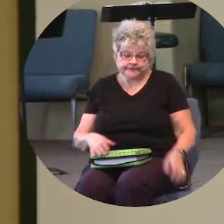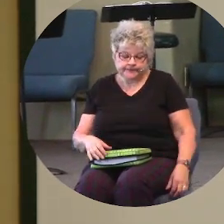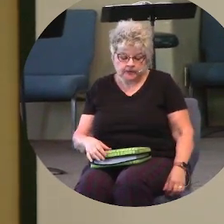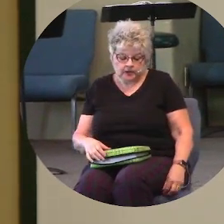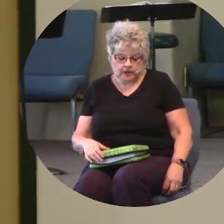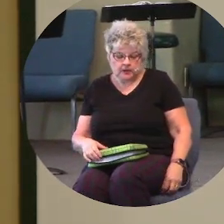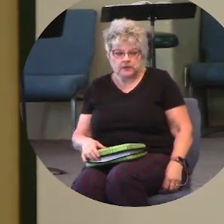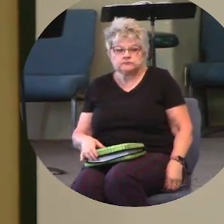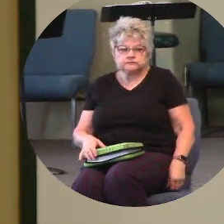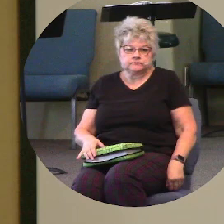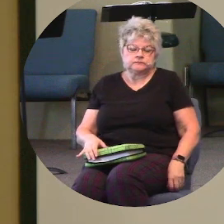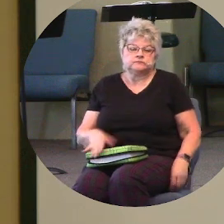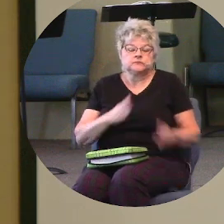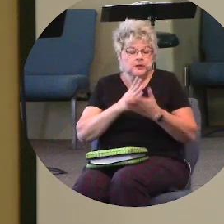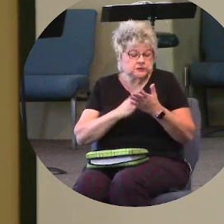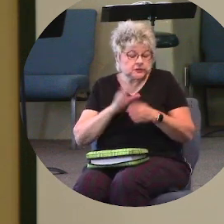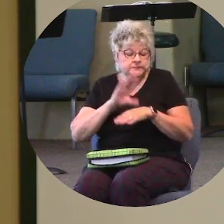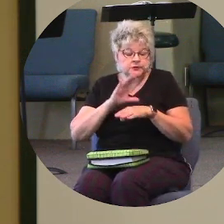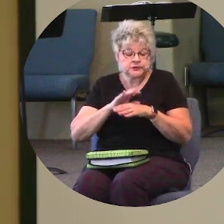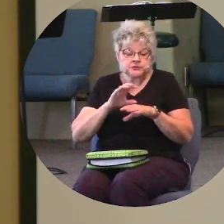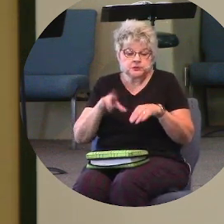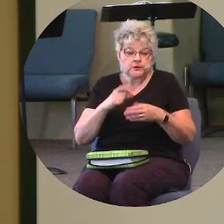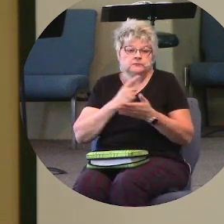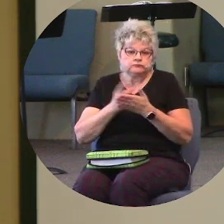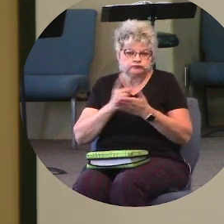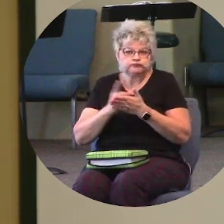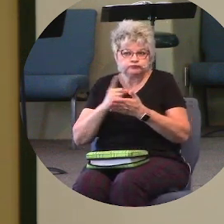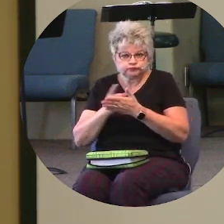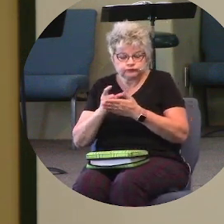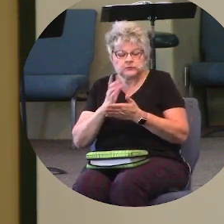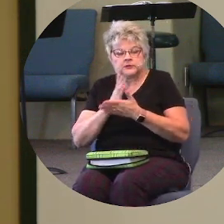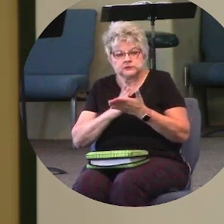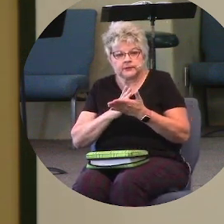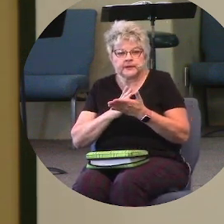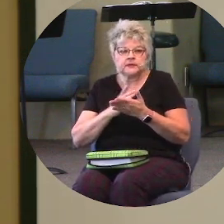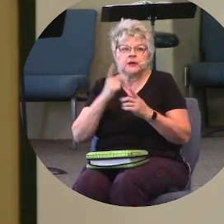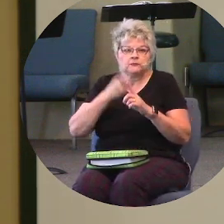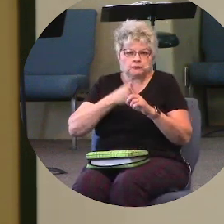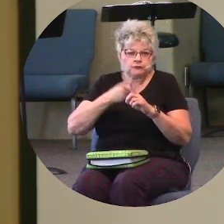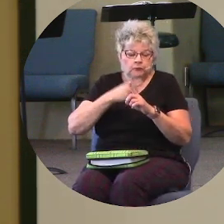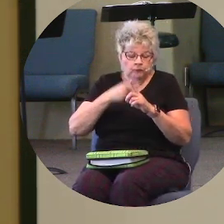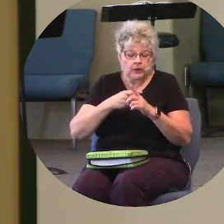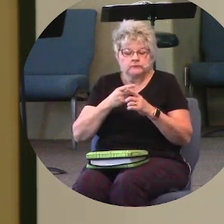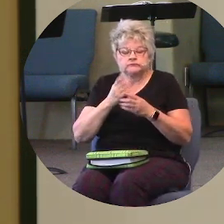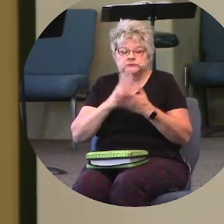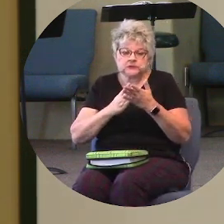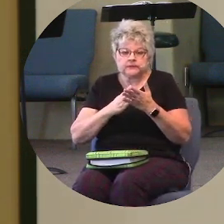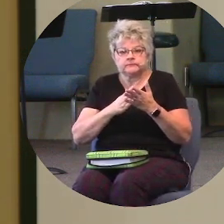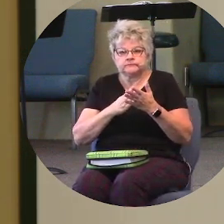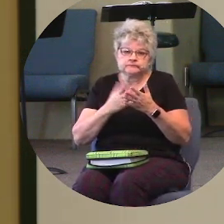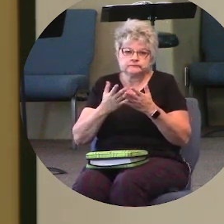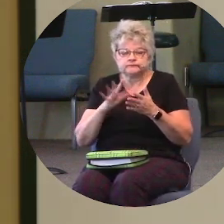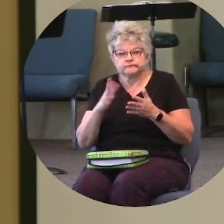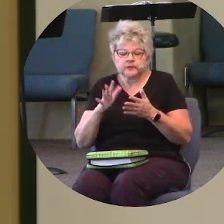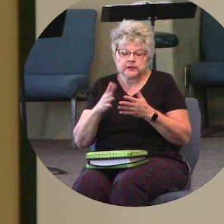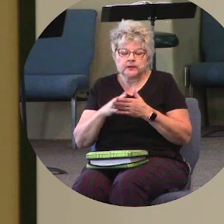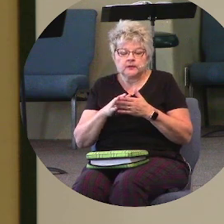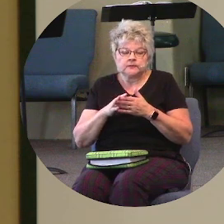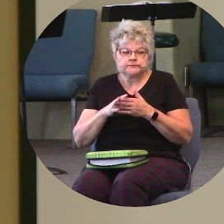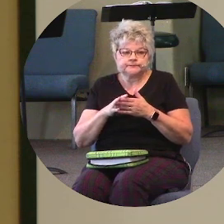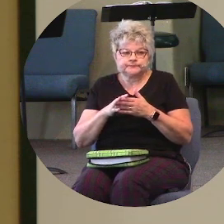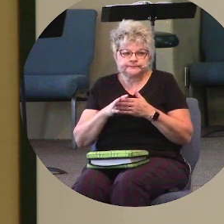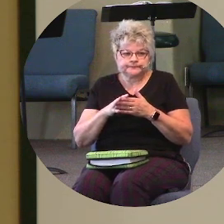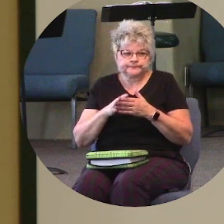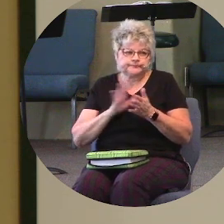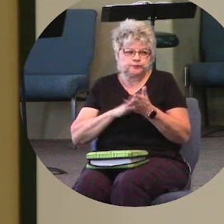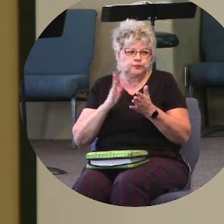Remember, some churches do it every week, some every month, some sporadically like we do. But I want